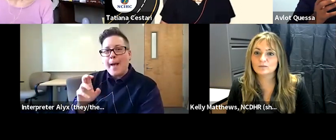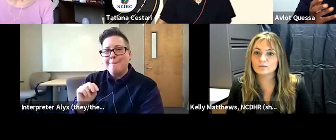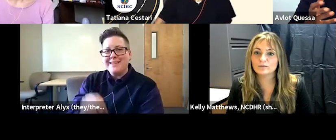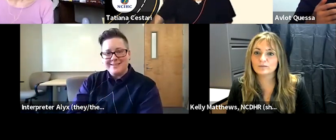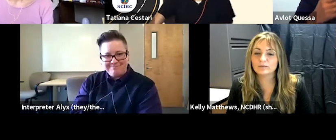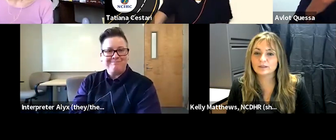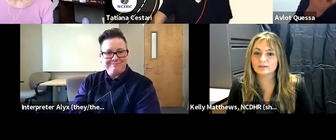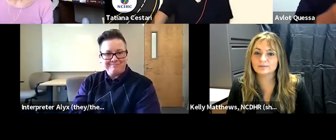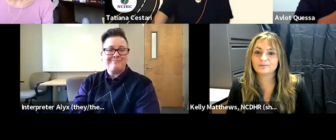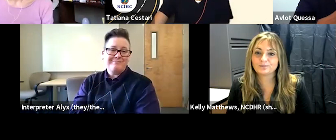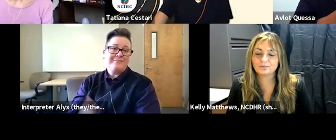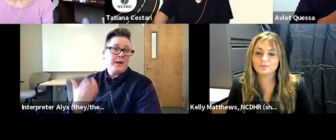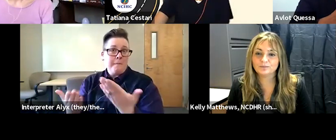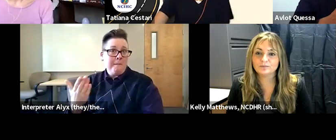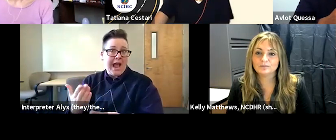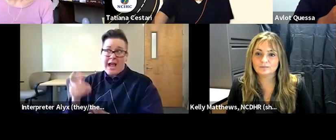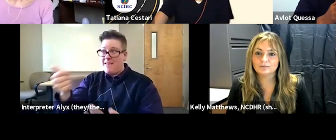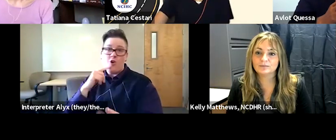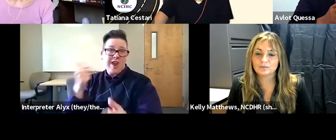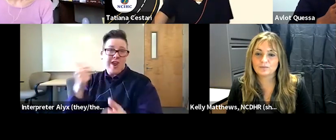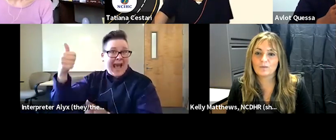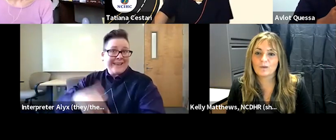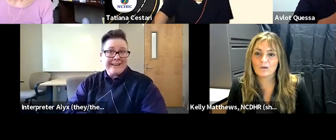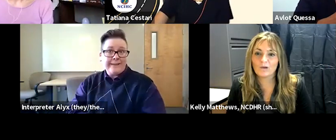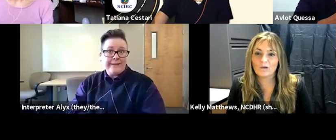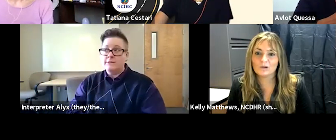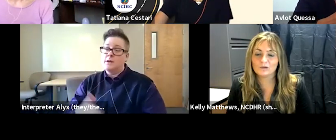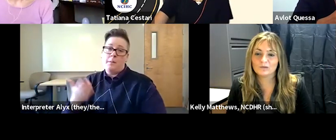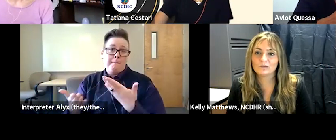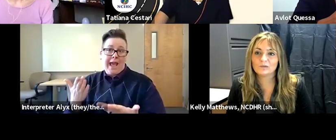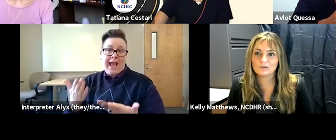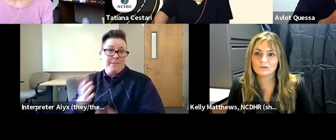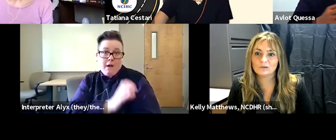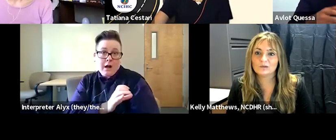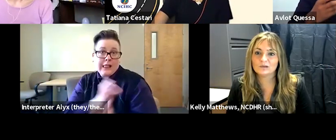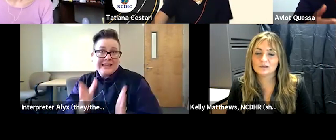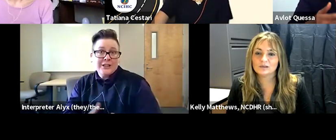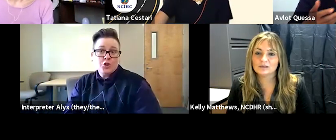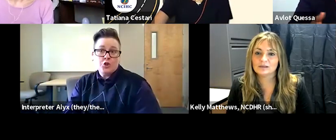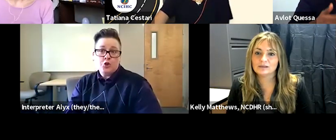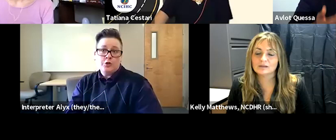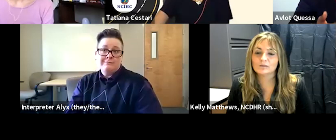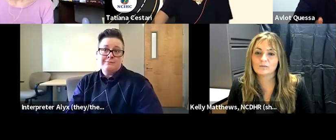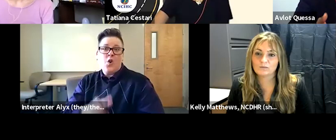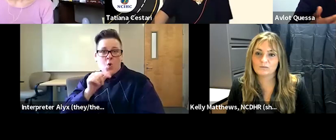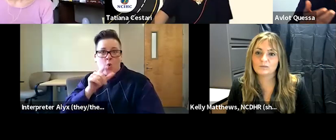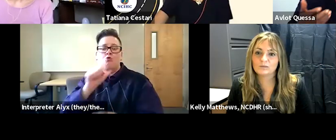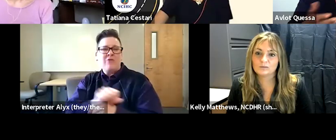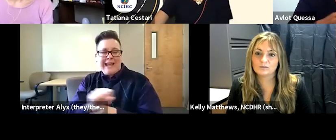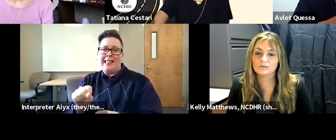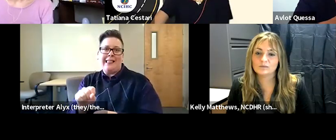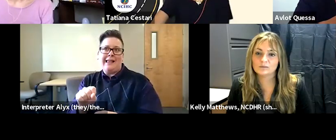your champion may be an executive your champion may be a clinician who really buys into serving